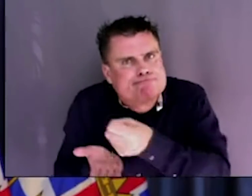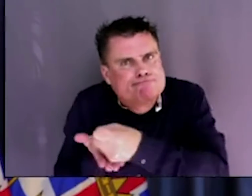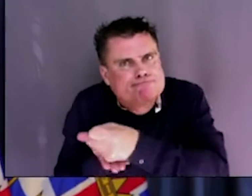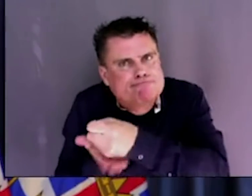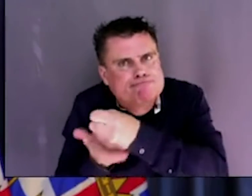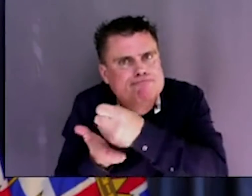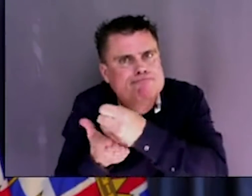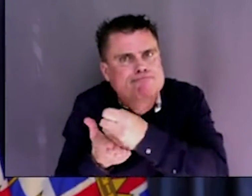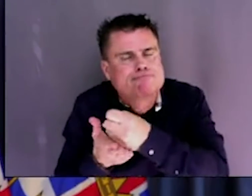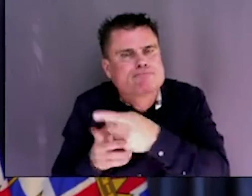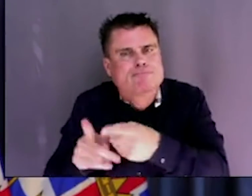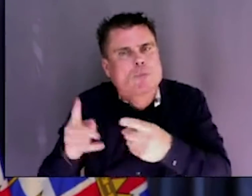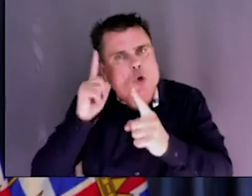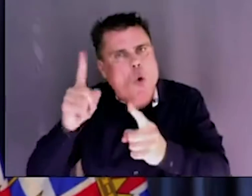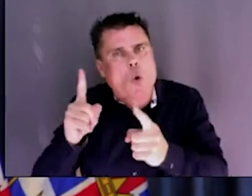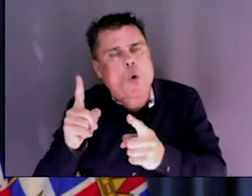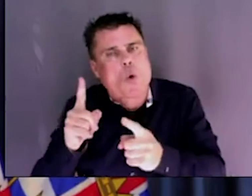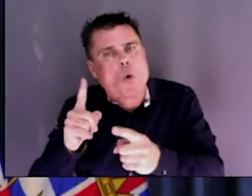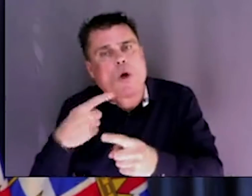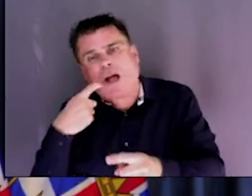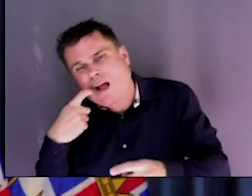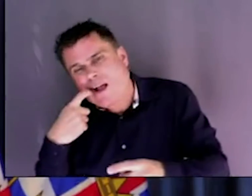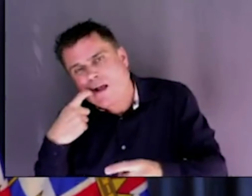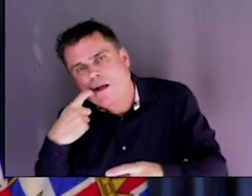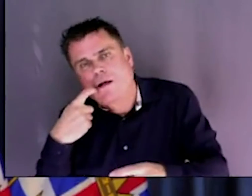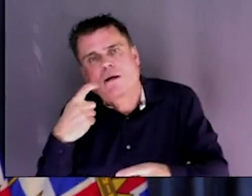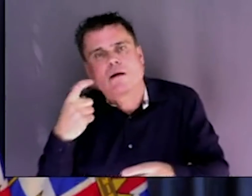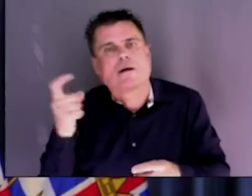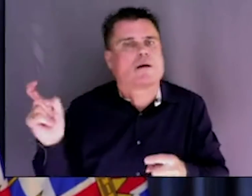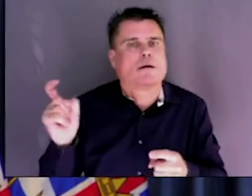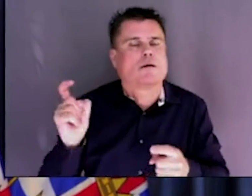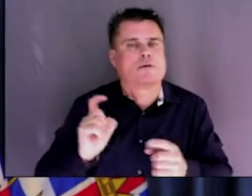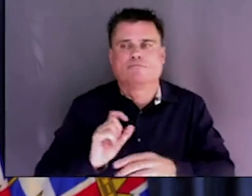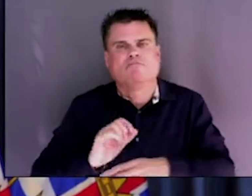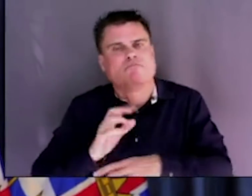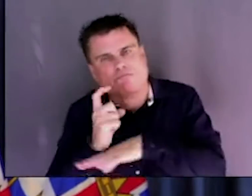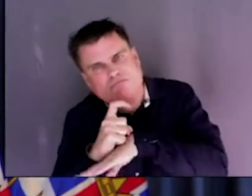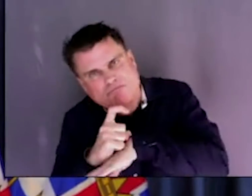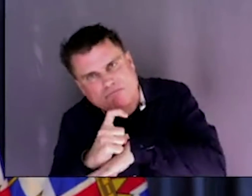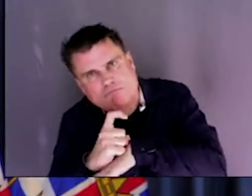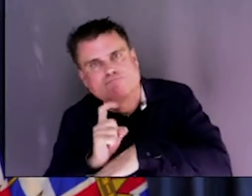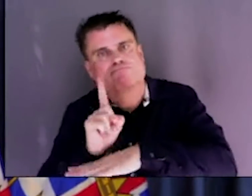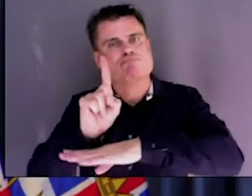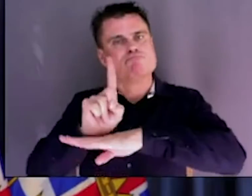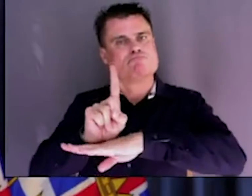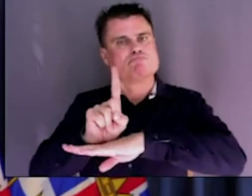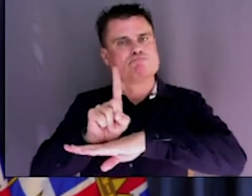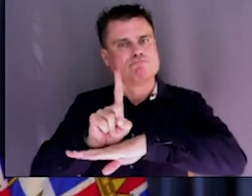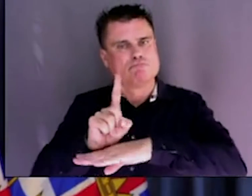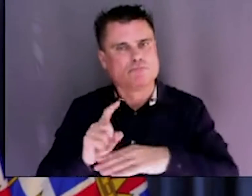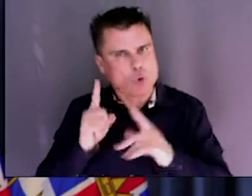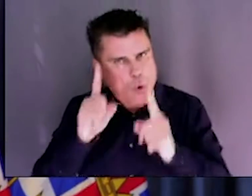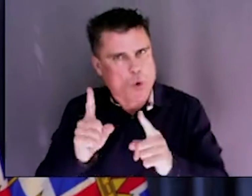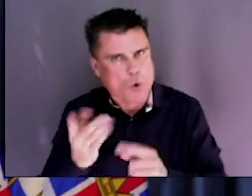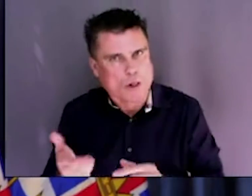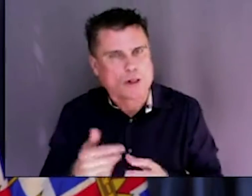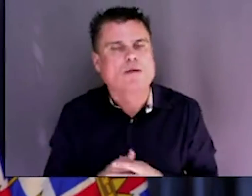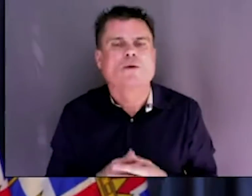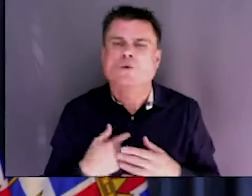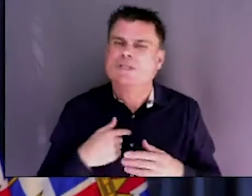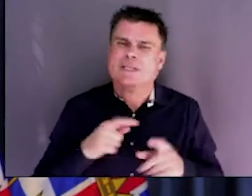on the right side of the other extraordinary public health crisis that British Columbians have endured now for coming on six years.